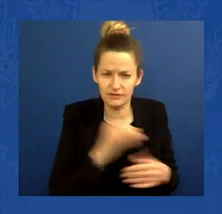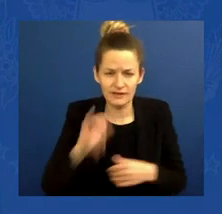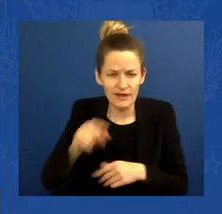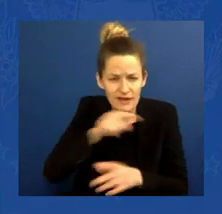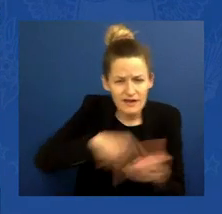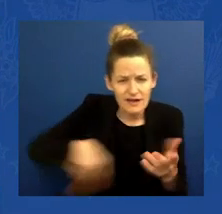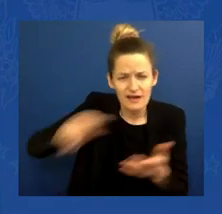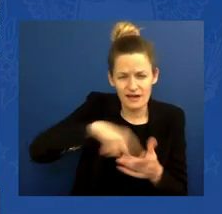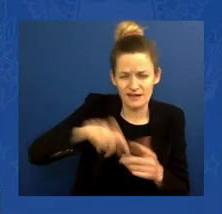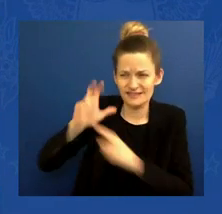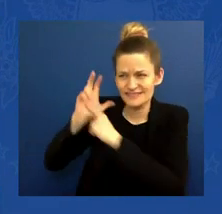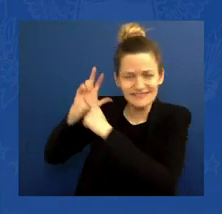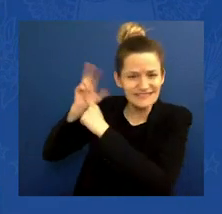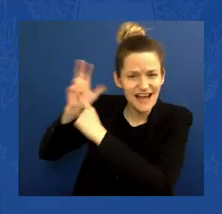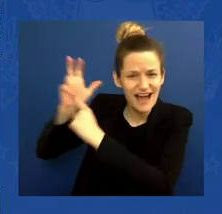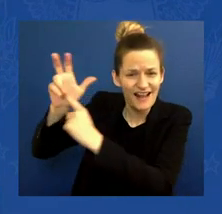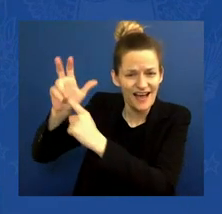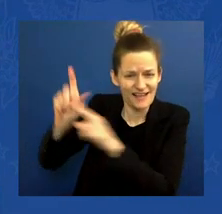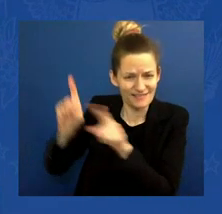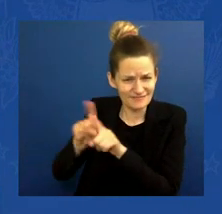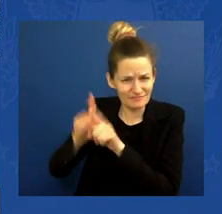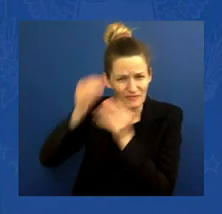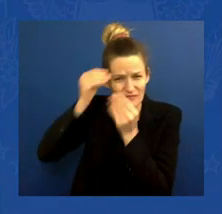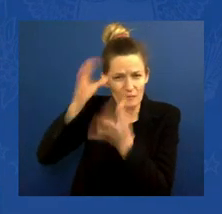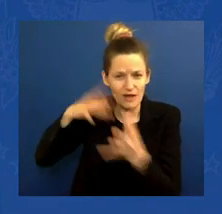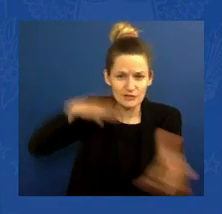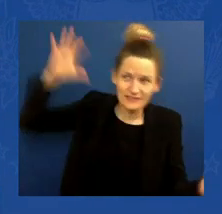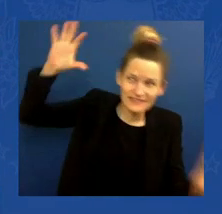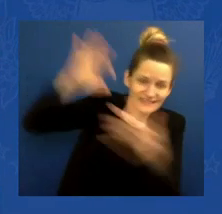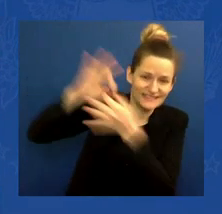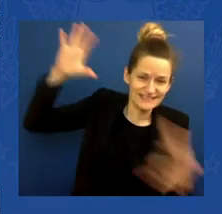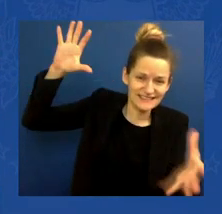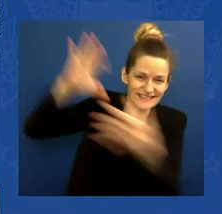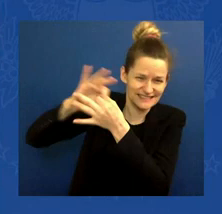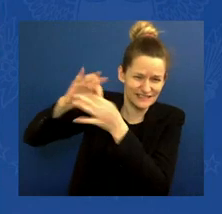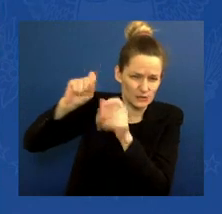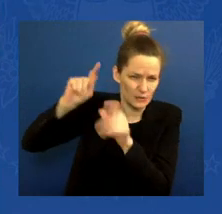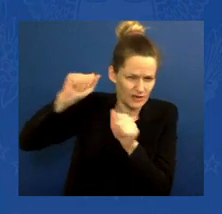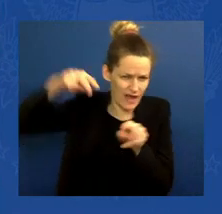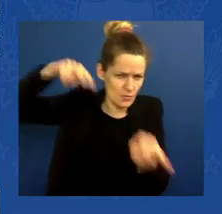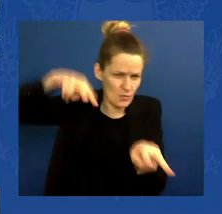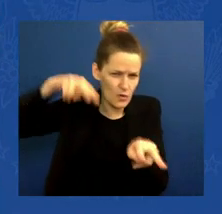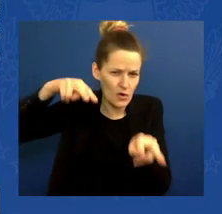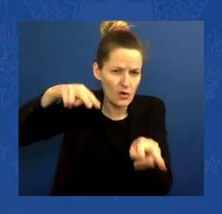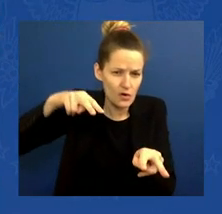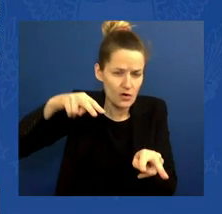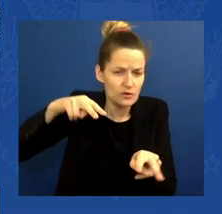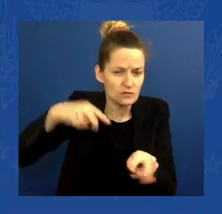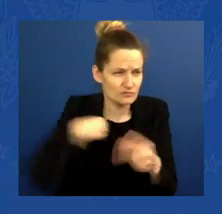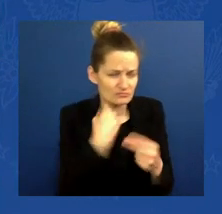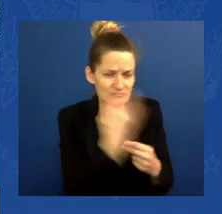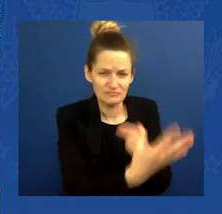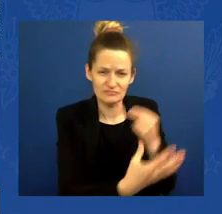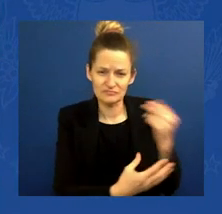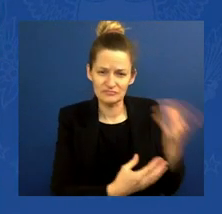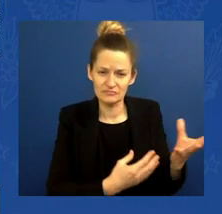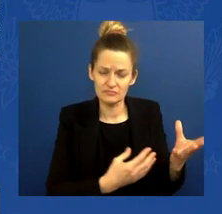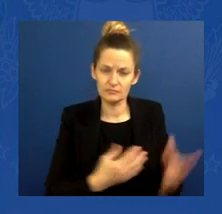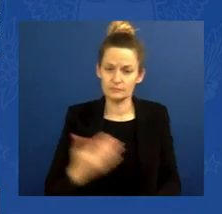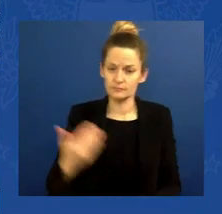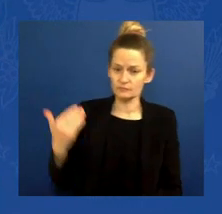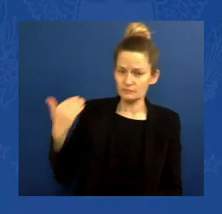inflict dramatic losses on Russian forces. On Saturday, my administration authorized another $200 million